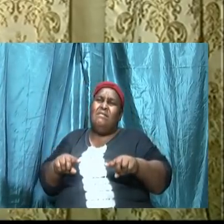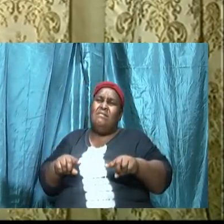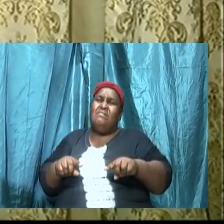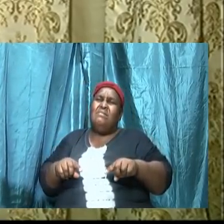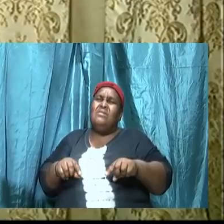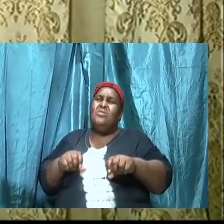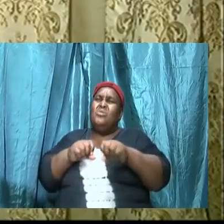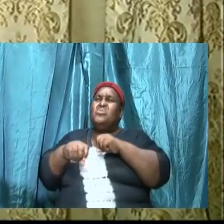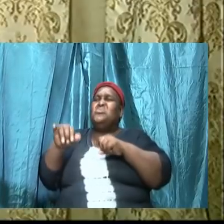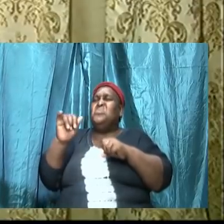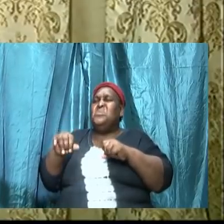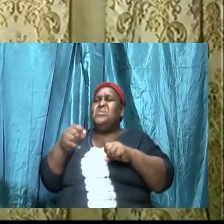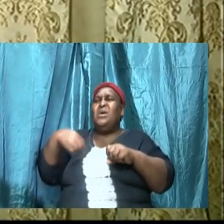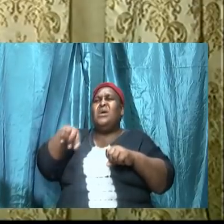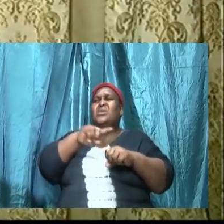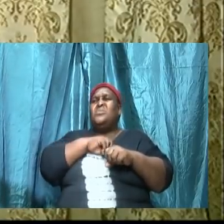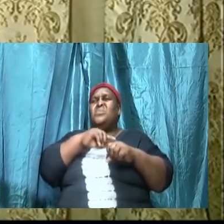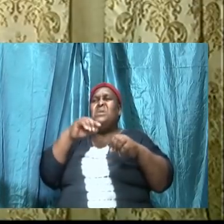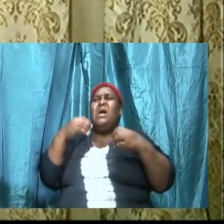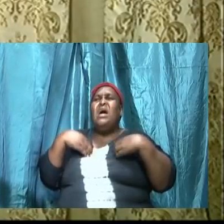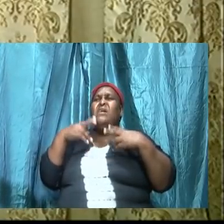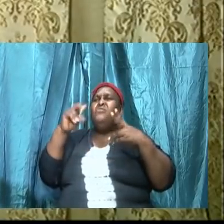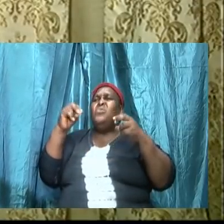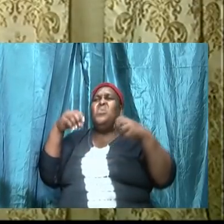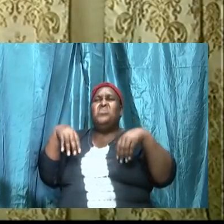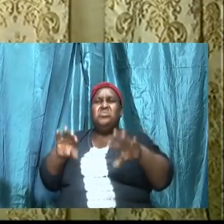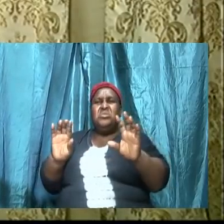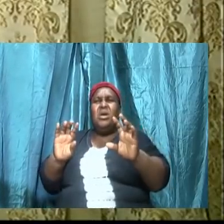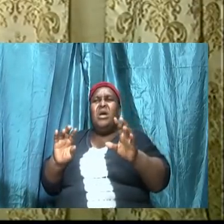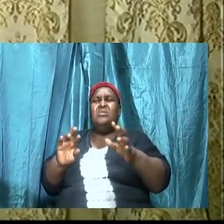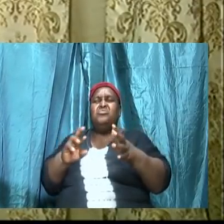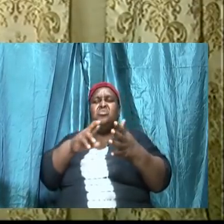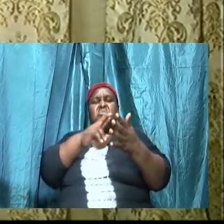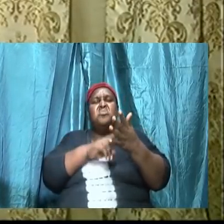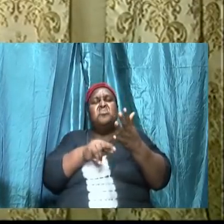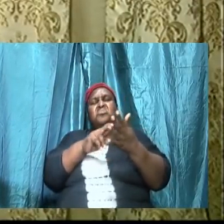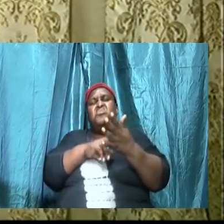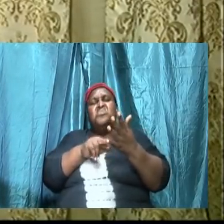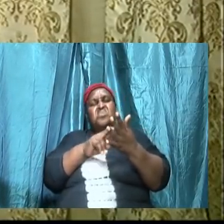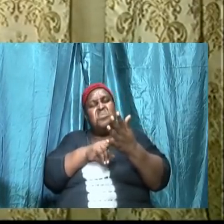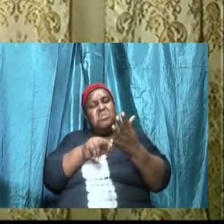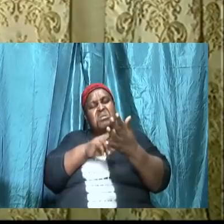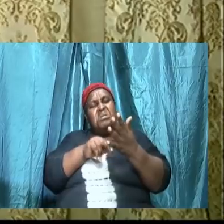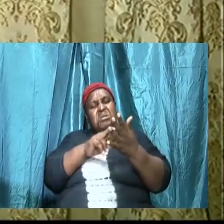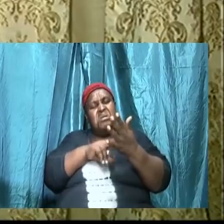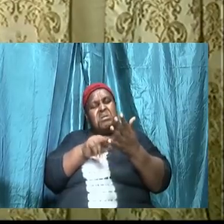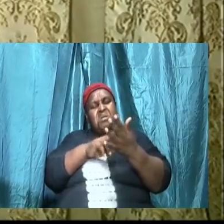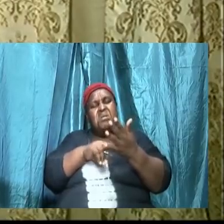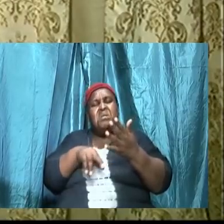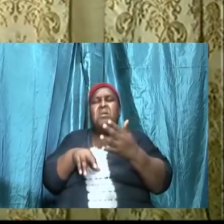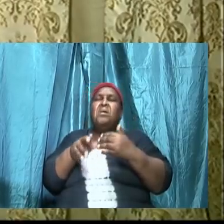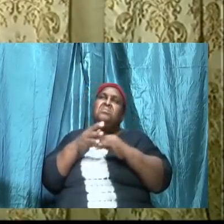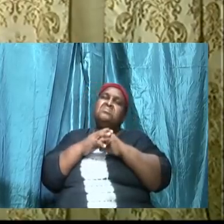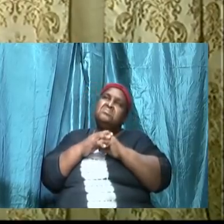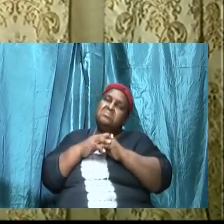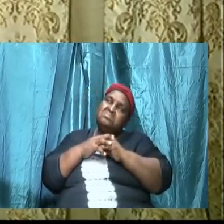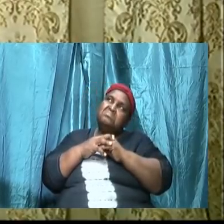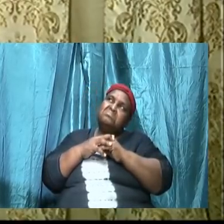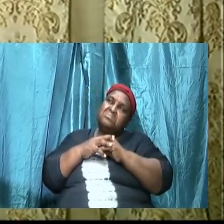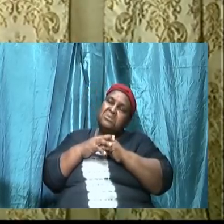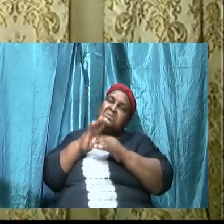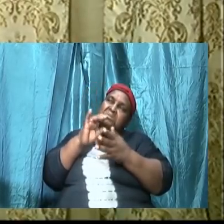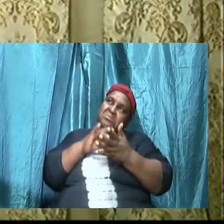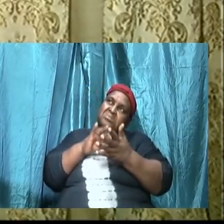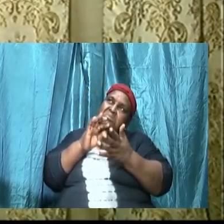we do not have a chance to read and to digest and to take in the word of